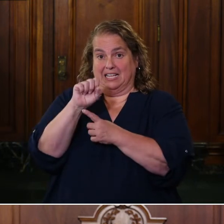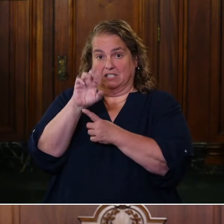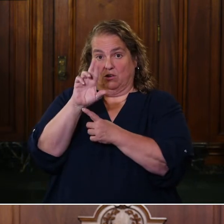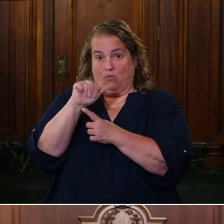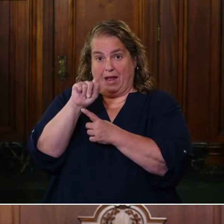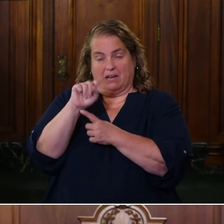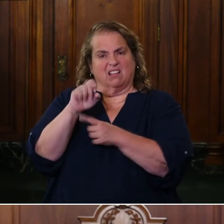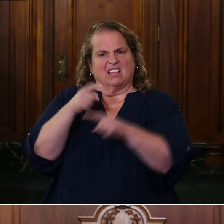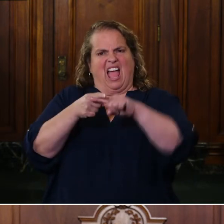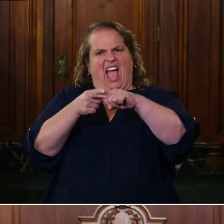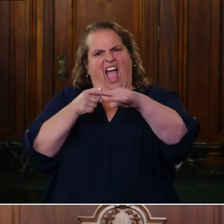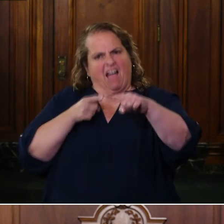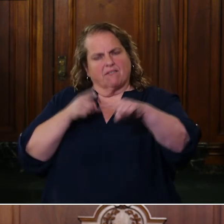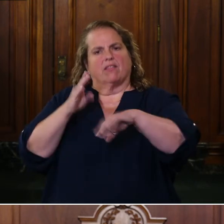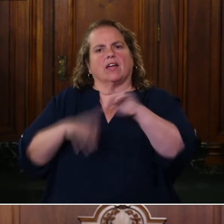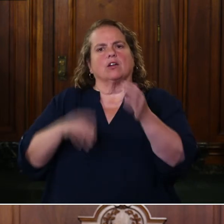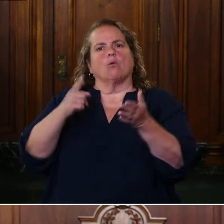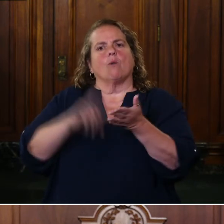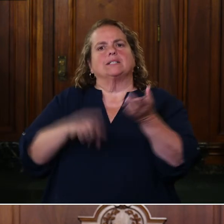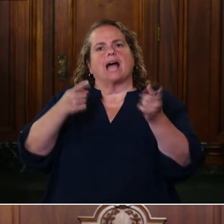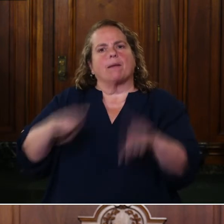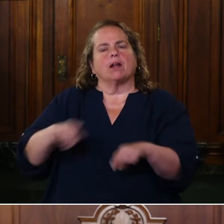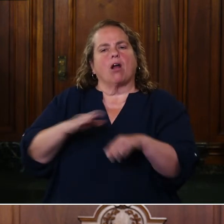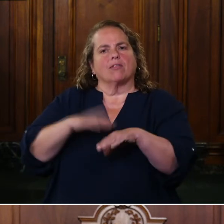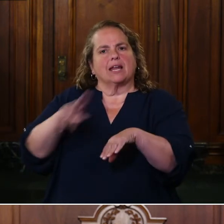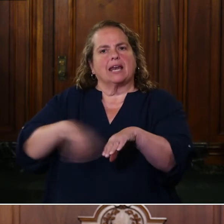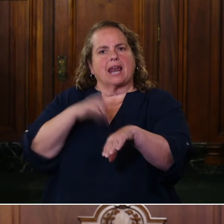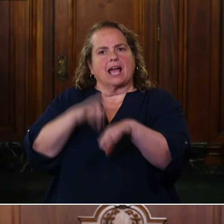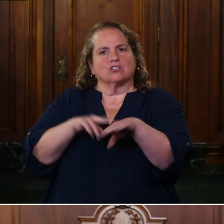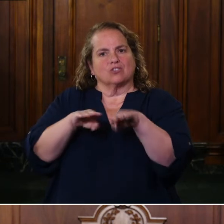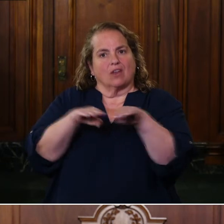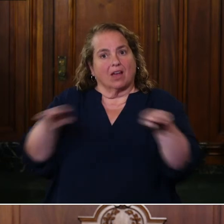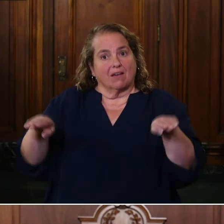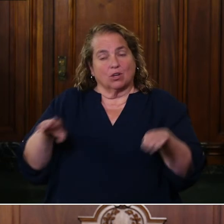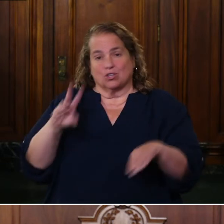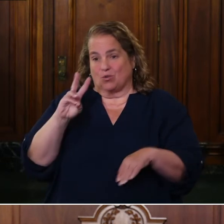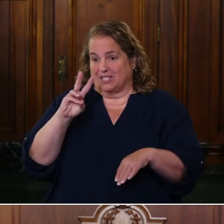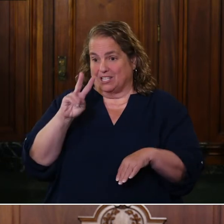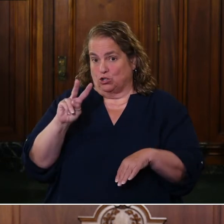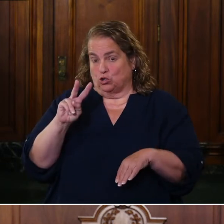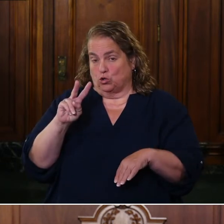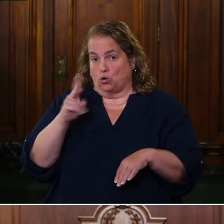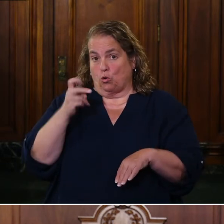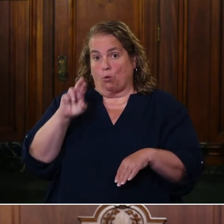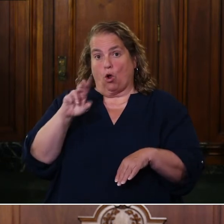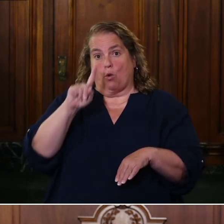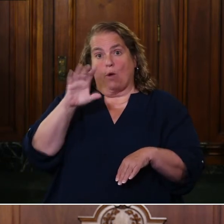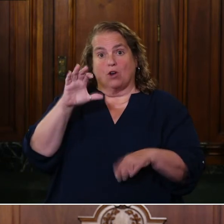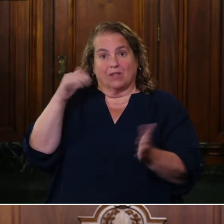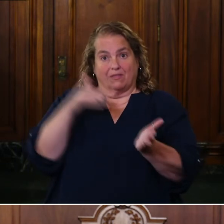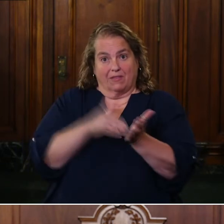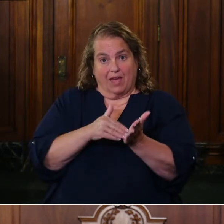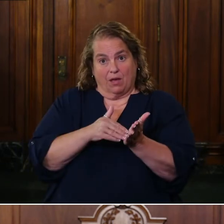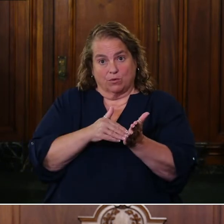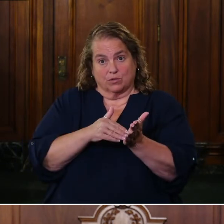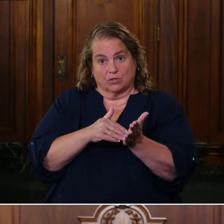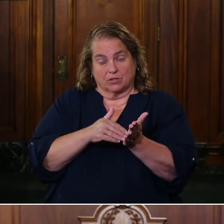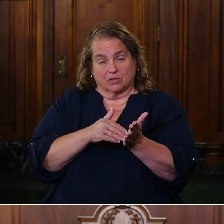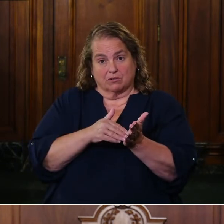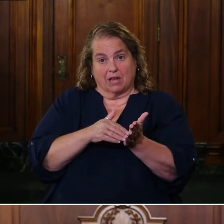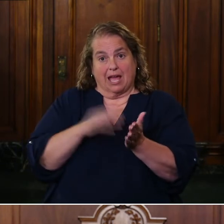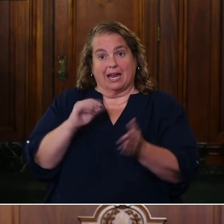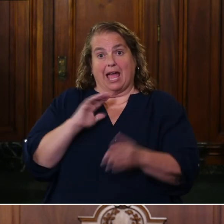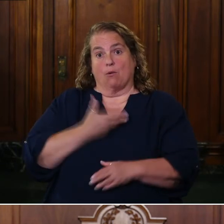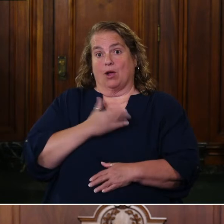of the national case rate. So at 62 per, per 100,000, and